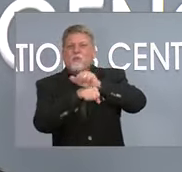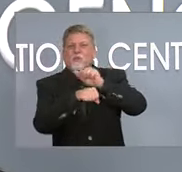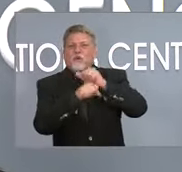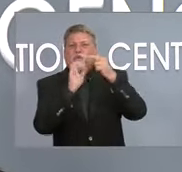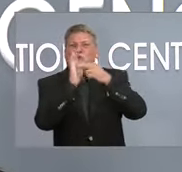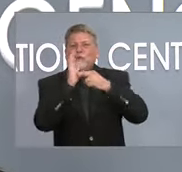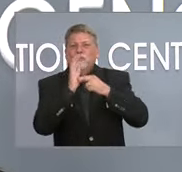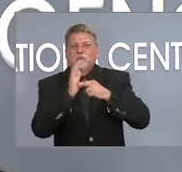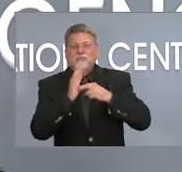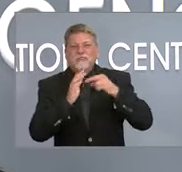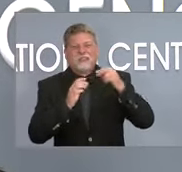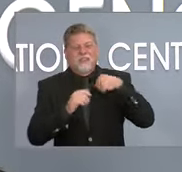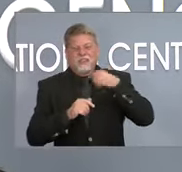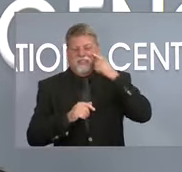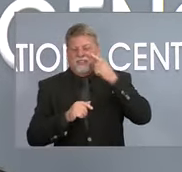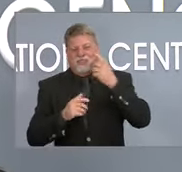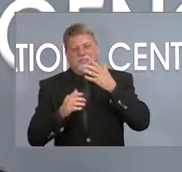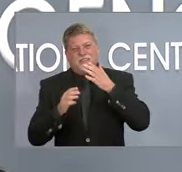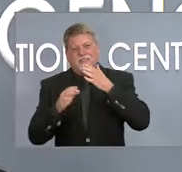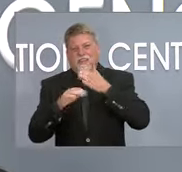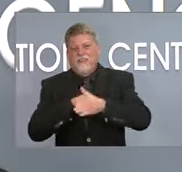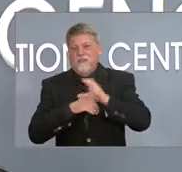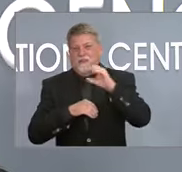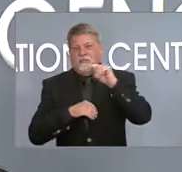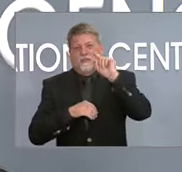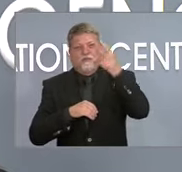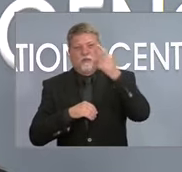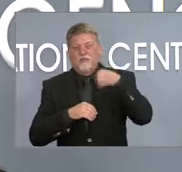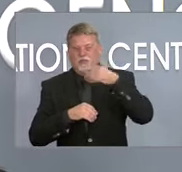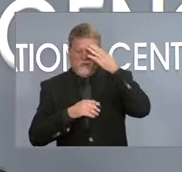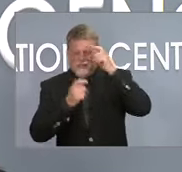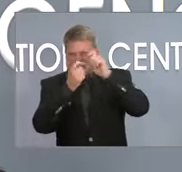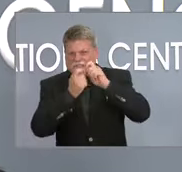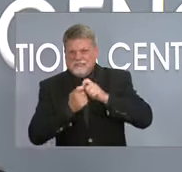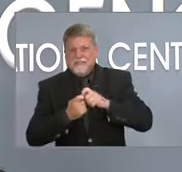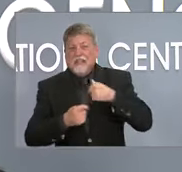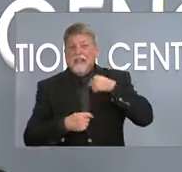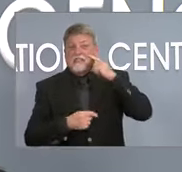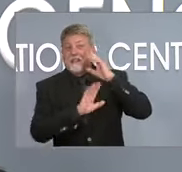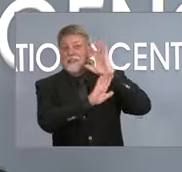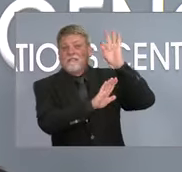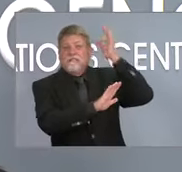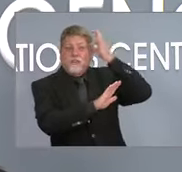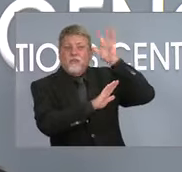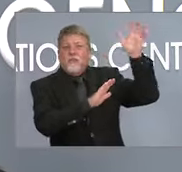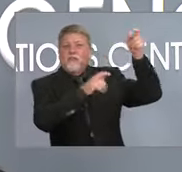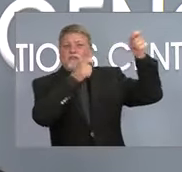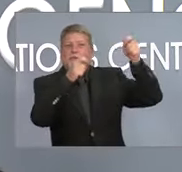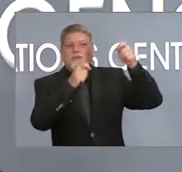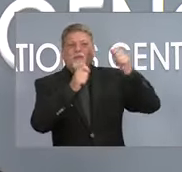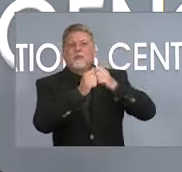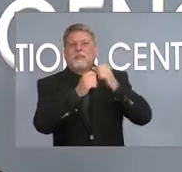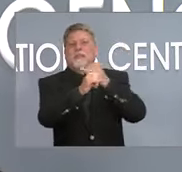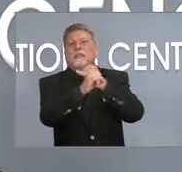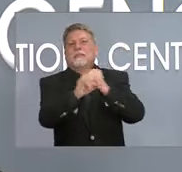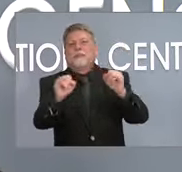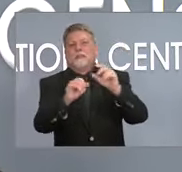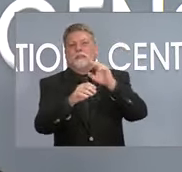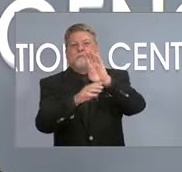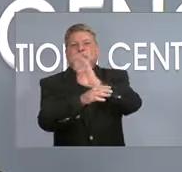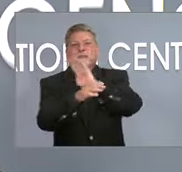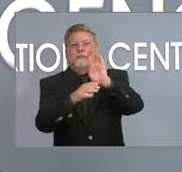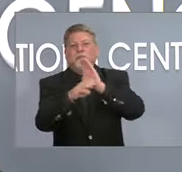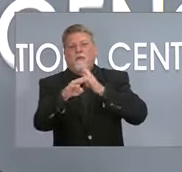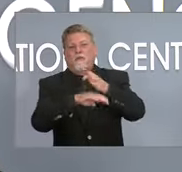beginning of October before we will know the parameters for that. I believe their jurisdiction is over independent businesses that are 100